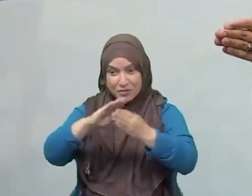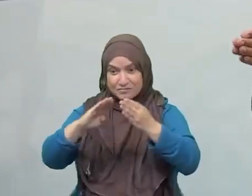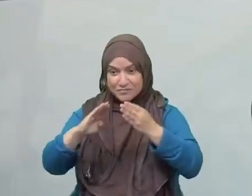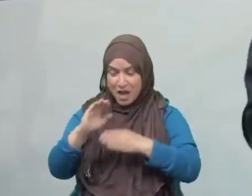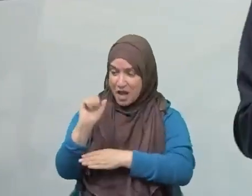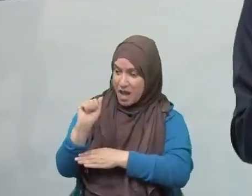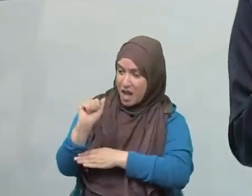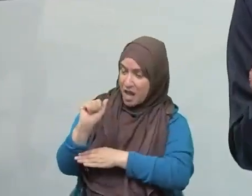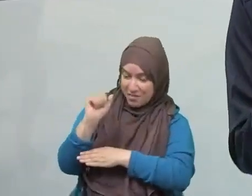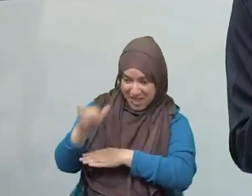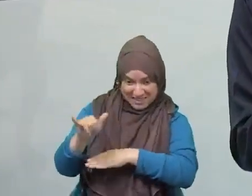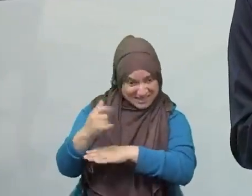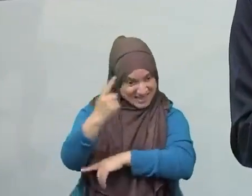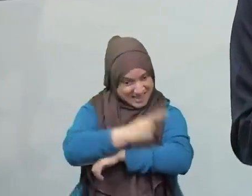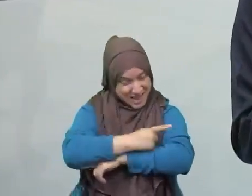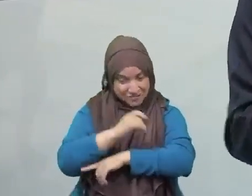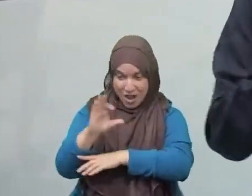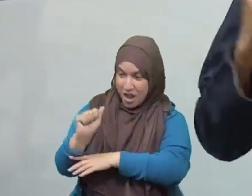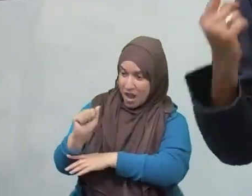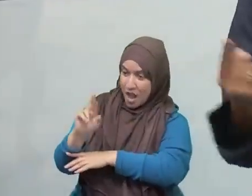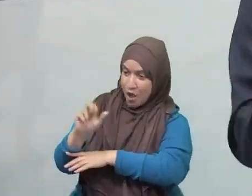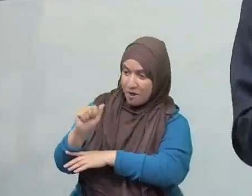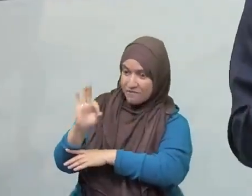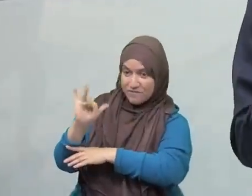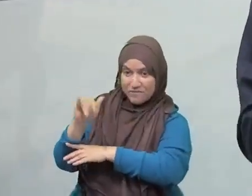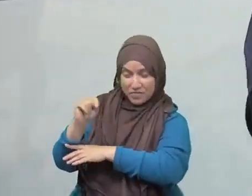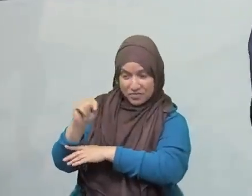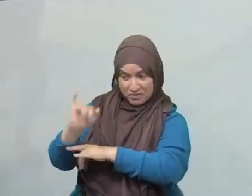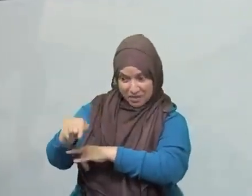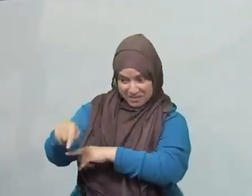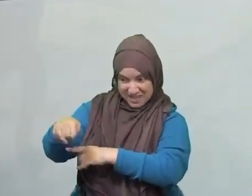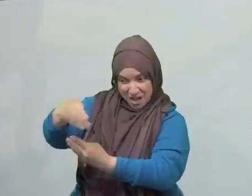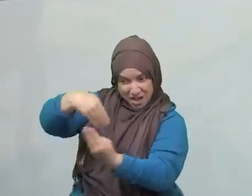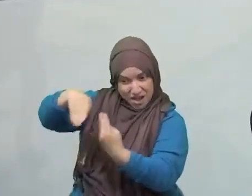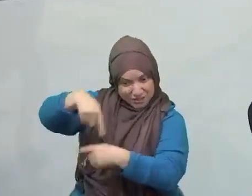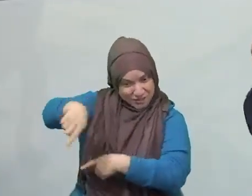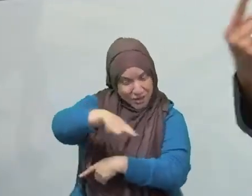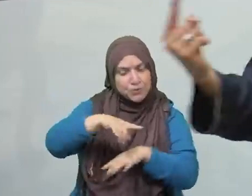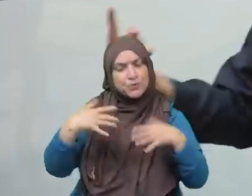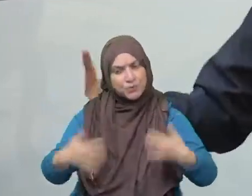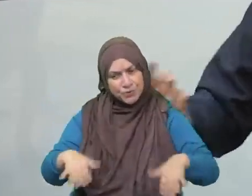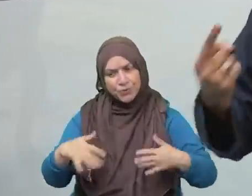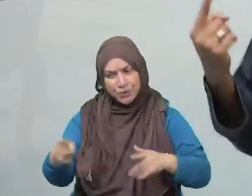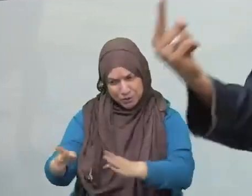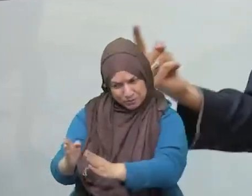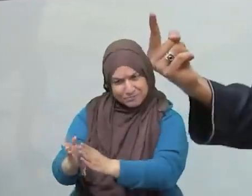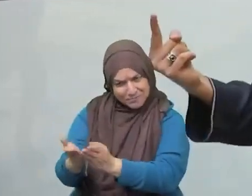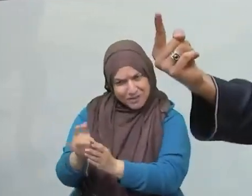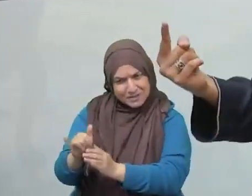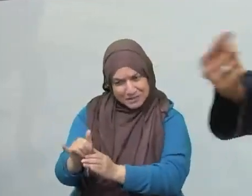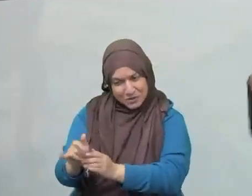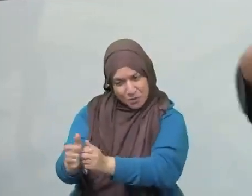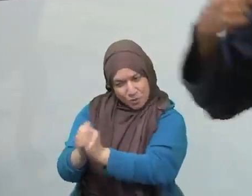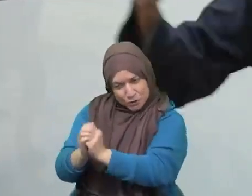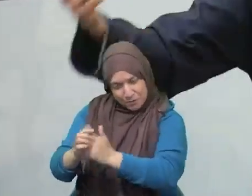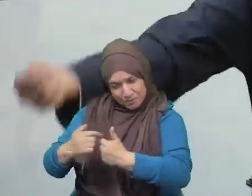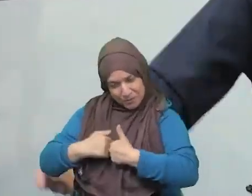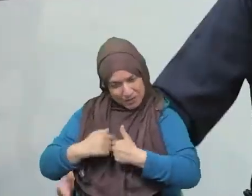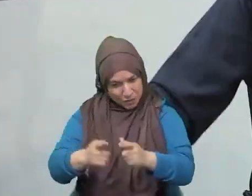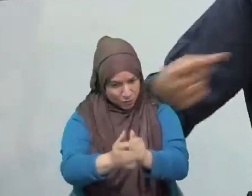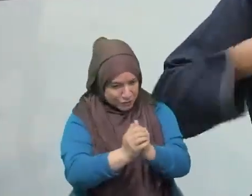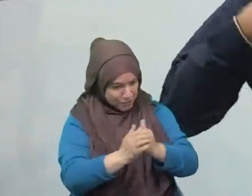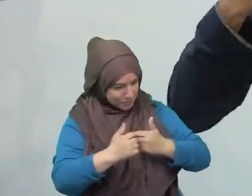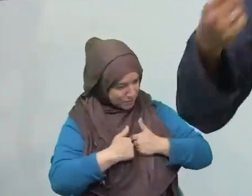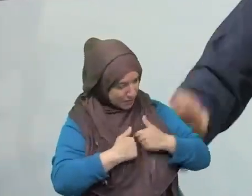Hajj. Like when you're going to Hajj, everything surrounds affirming the oneness of Allah, right? Doing tawaf around the Ka'bah, saying la bayk